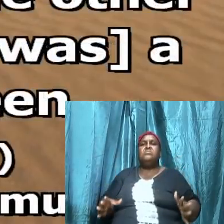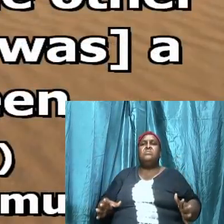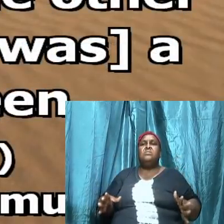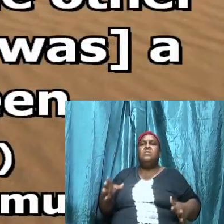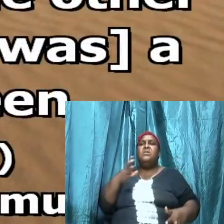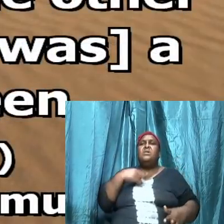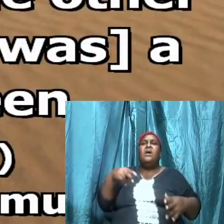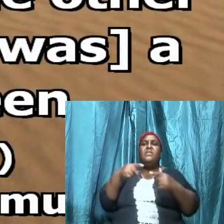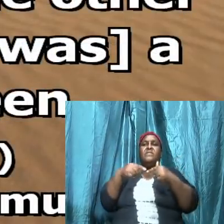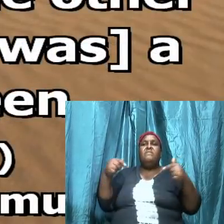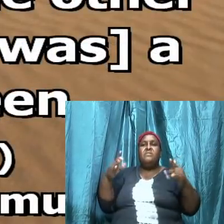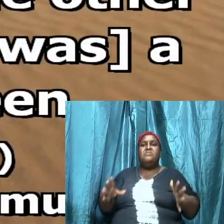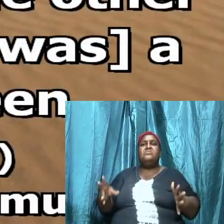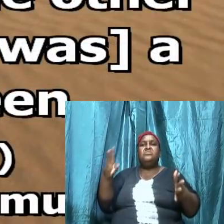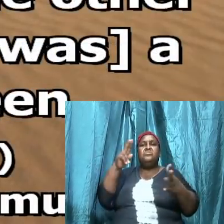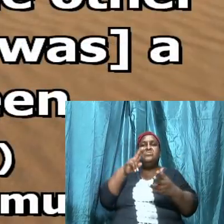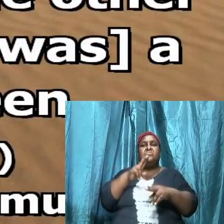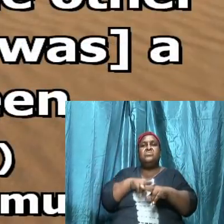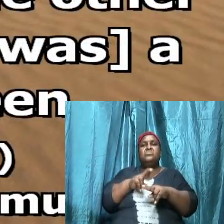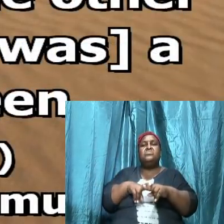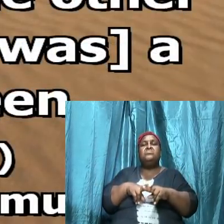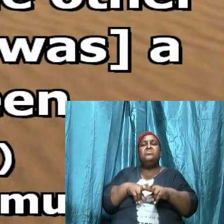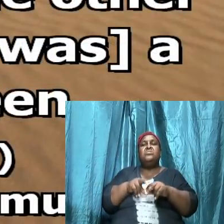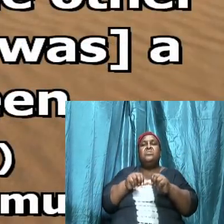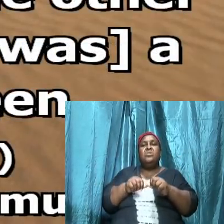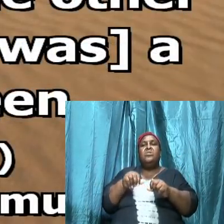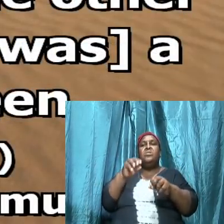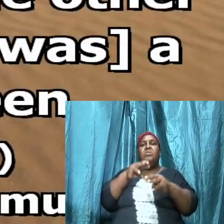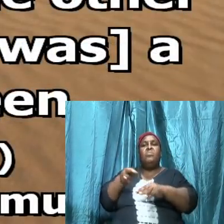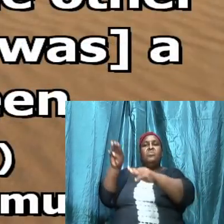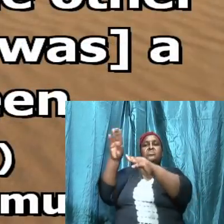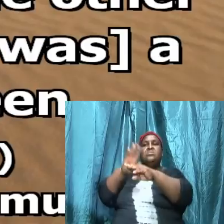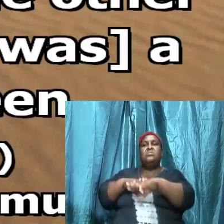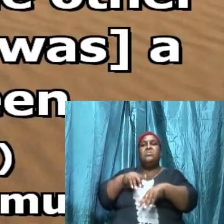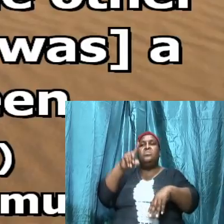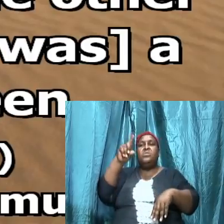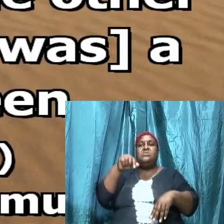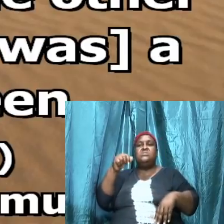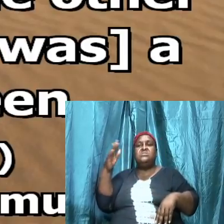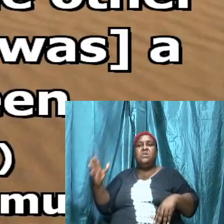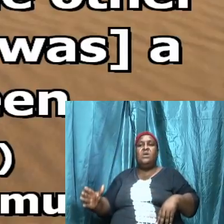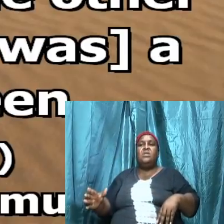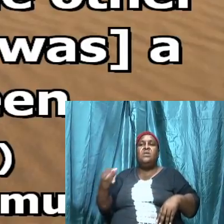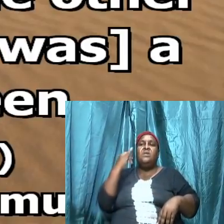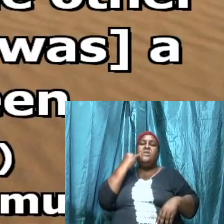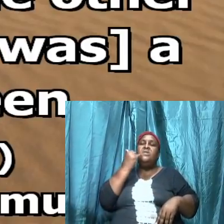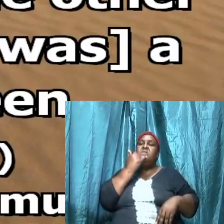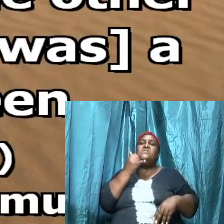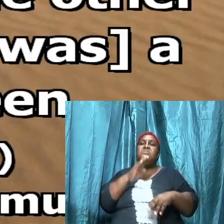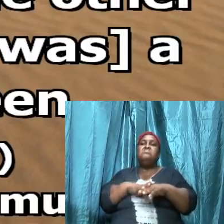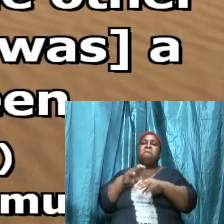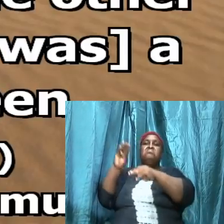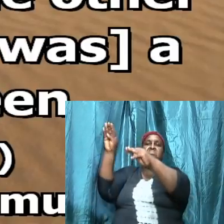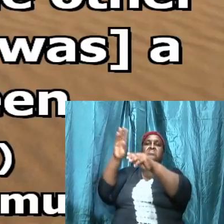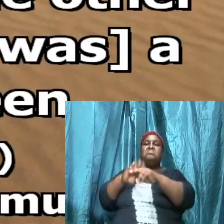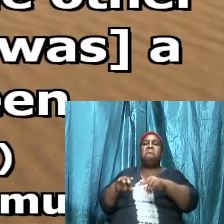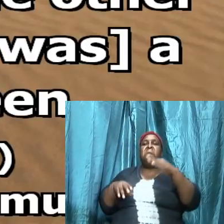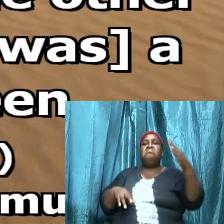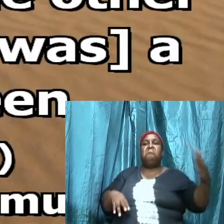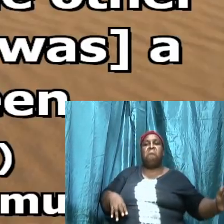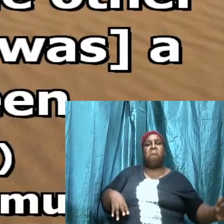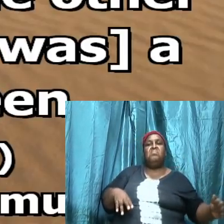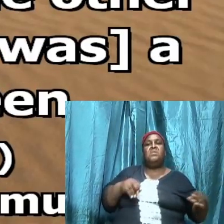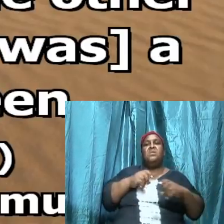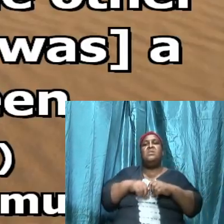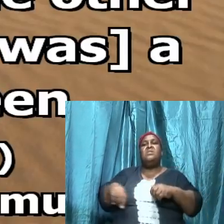and the Philistines stood on a mountain on the one side and Israel stood on a mountain on the other side and there